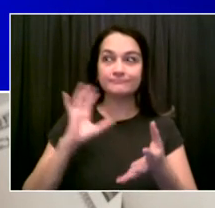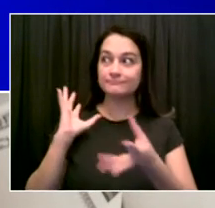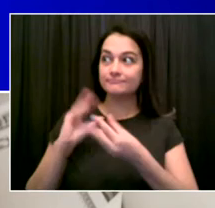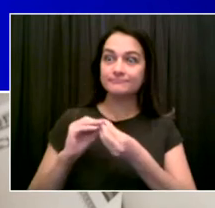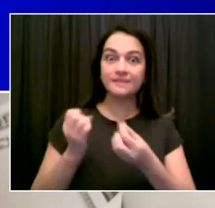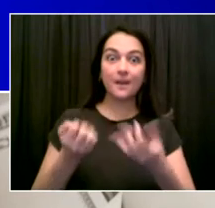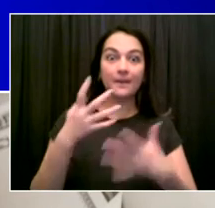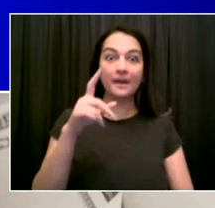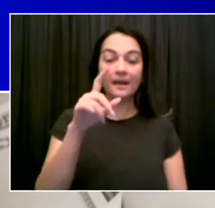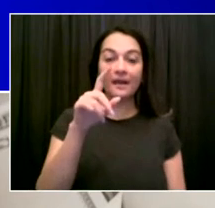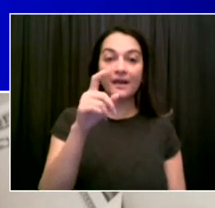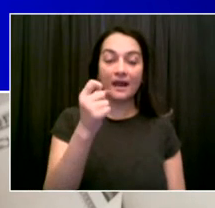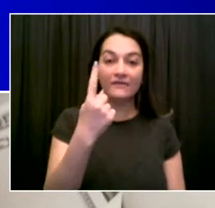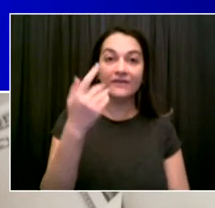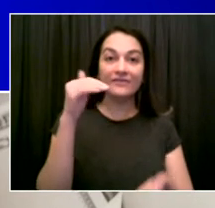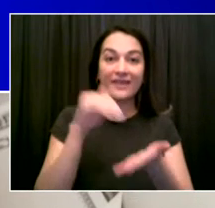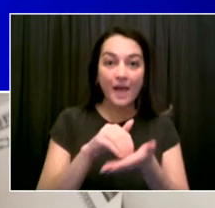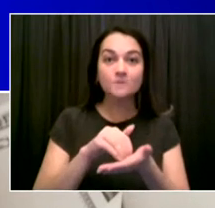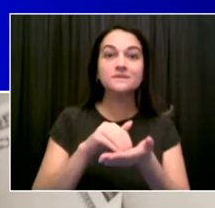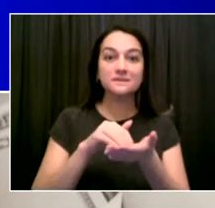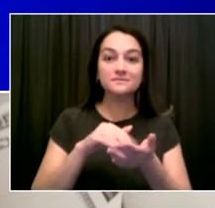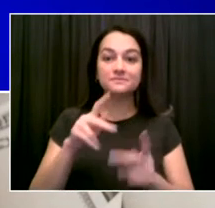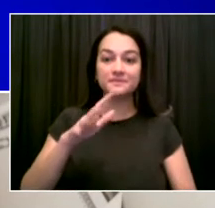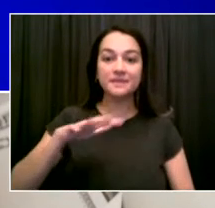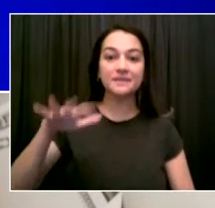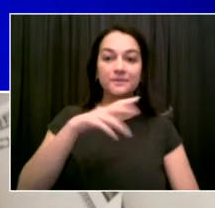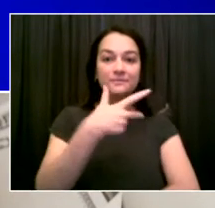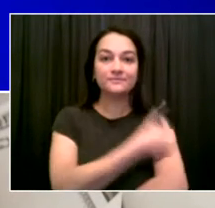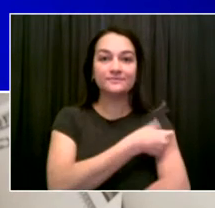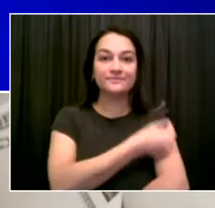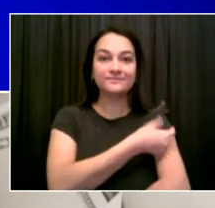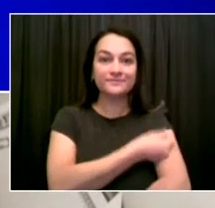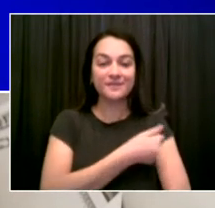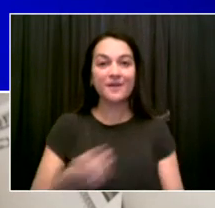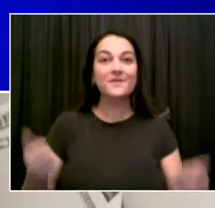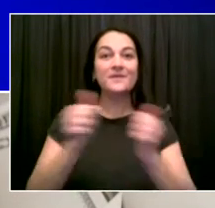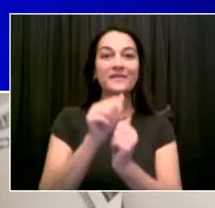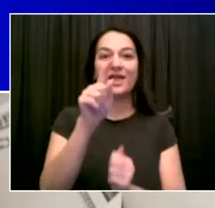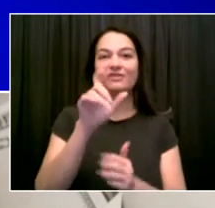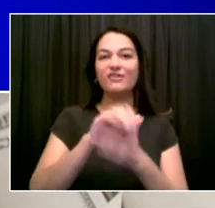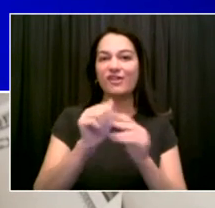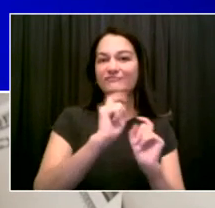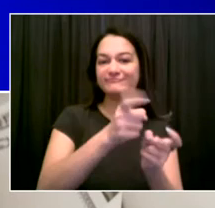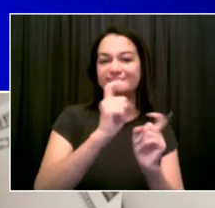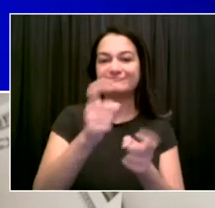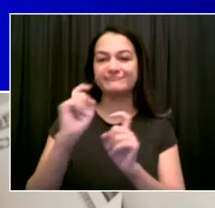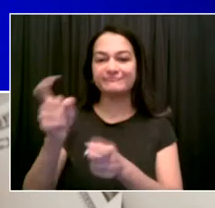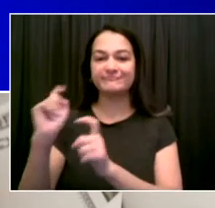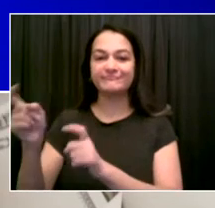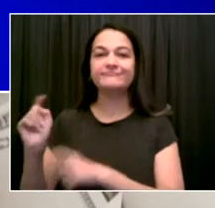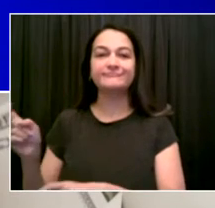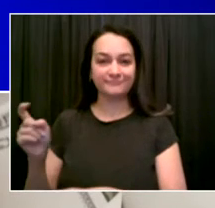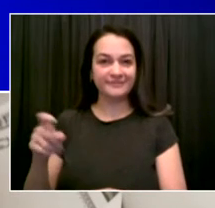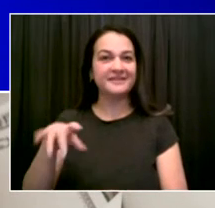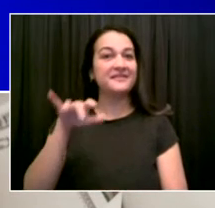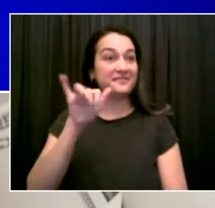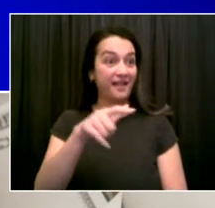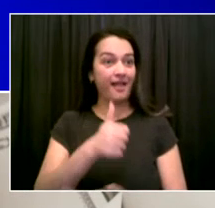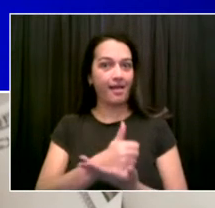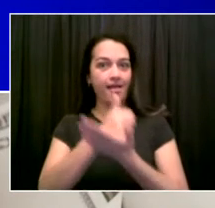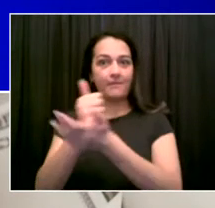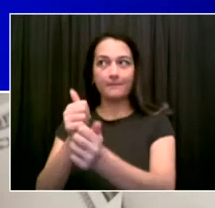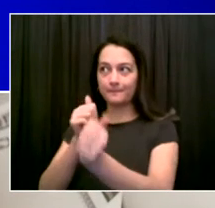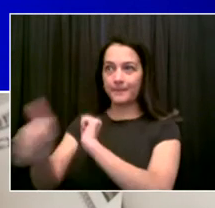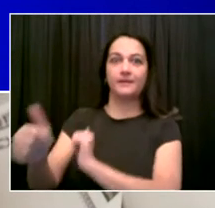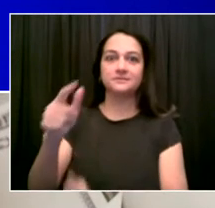in just a few days. This is going to be a big deal. And this is going to help us go a lot farther. As of today in New York City,